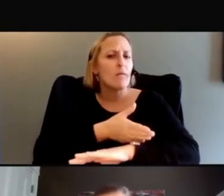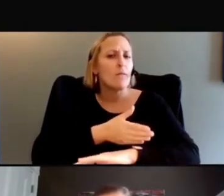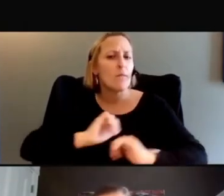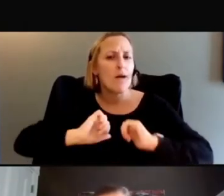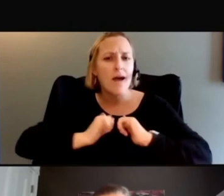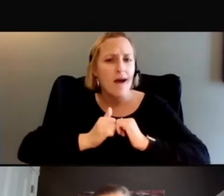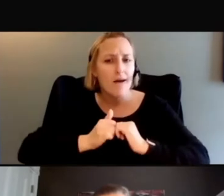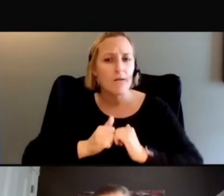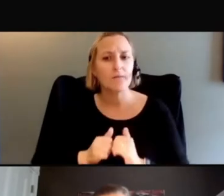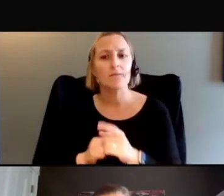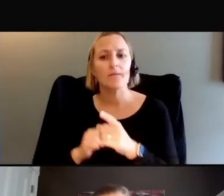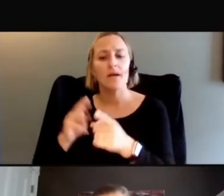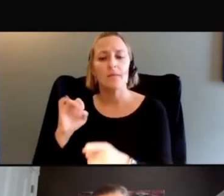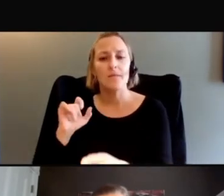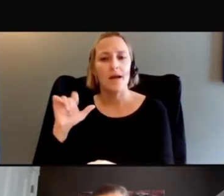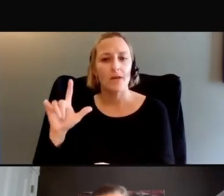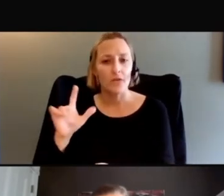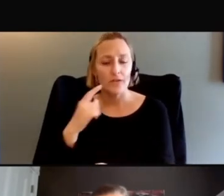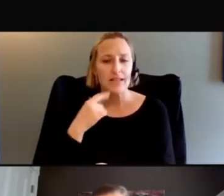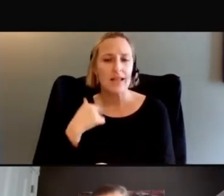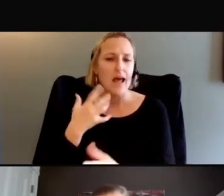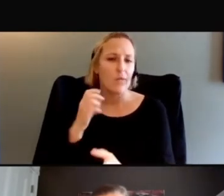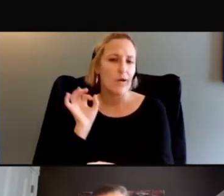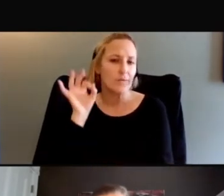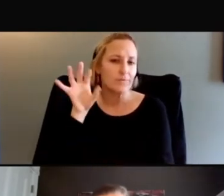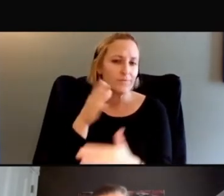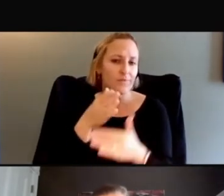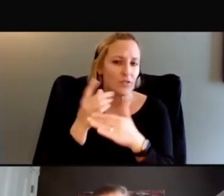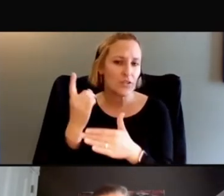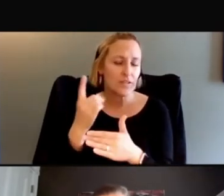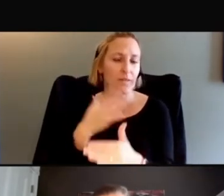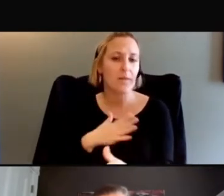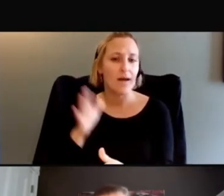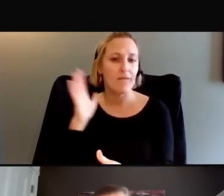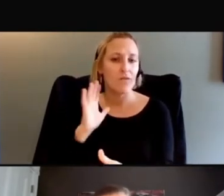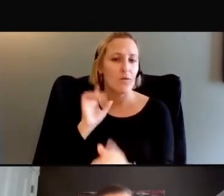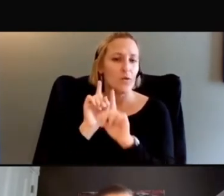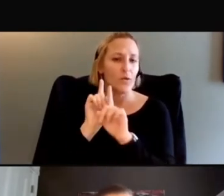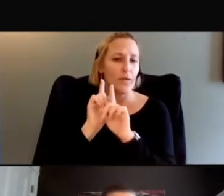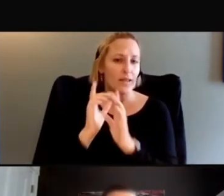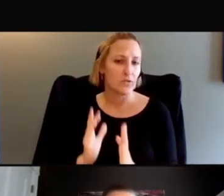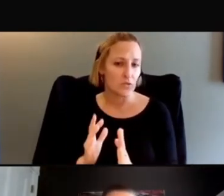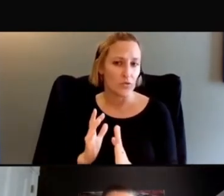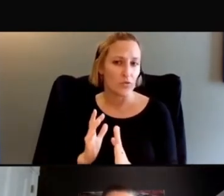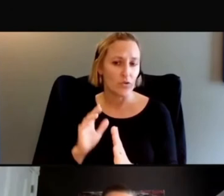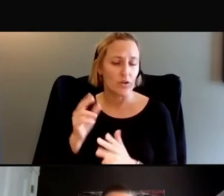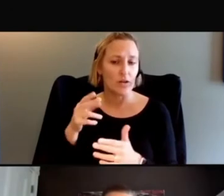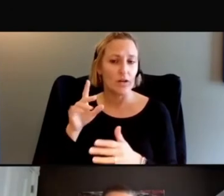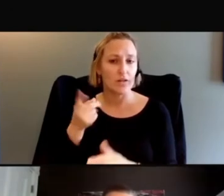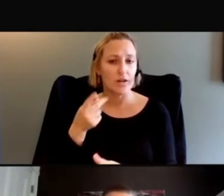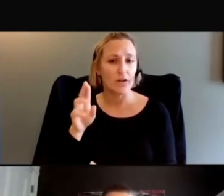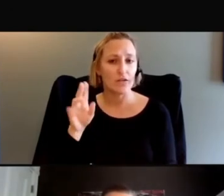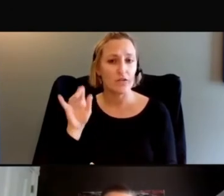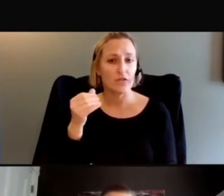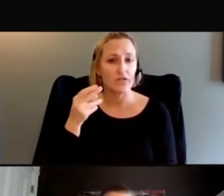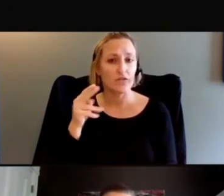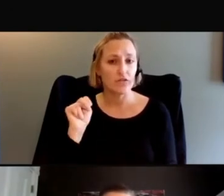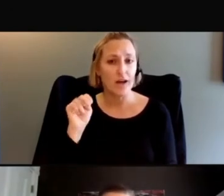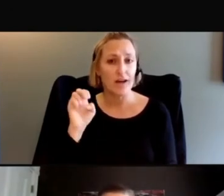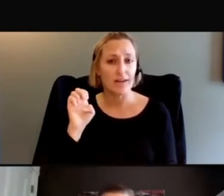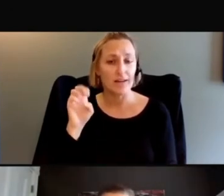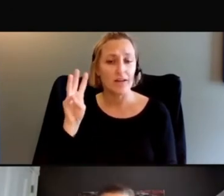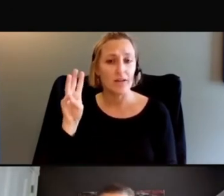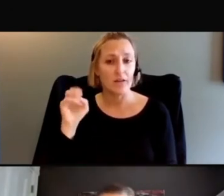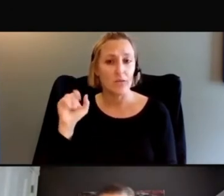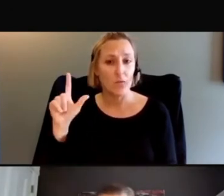Well, I just want to share something my former mentor, Dr. Johnny Rawls mentioned to me, he sat me down